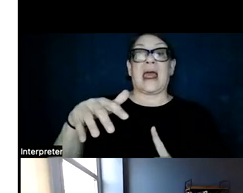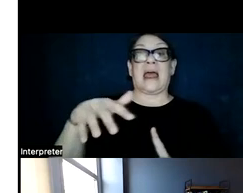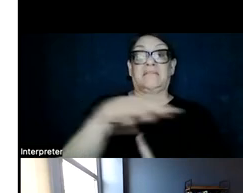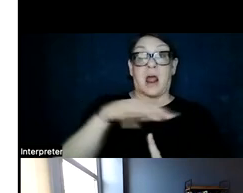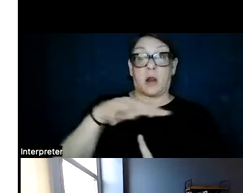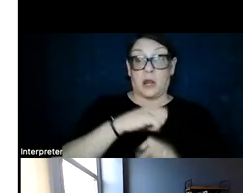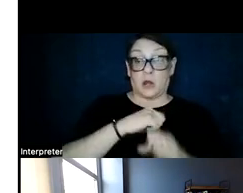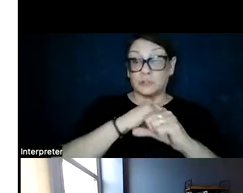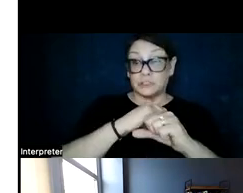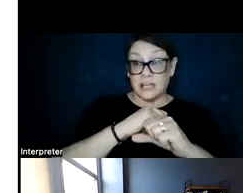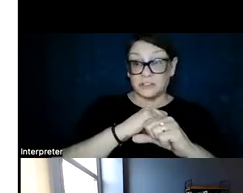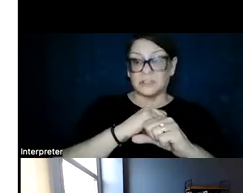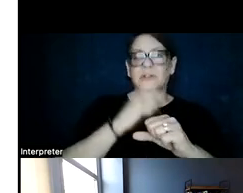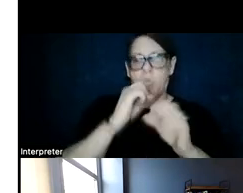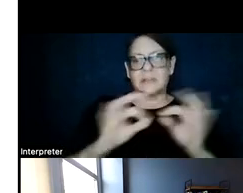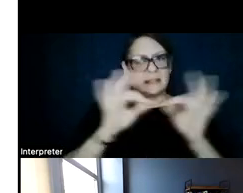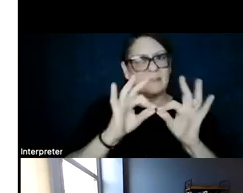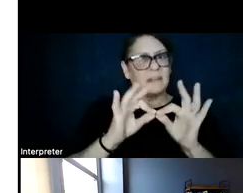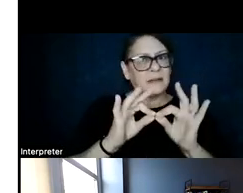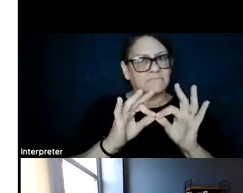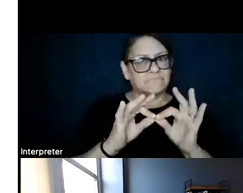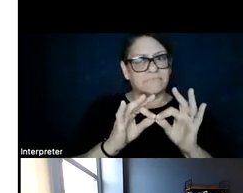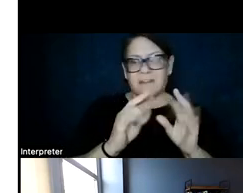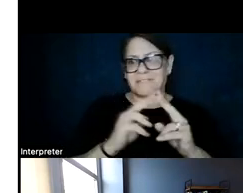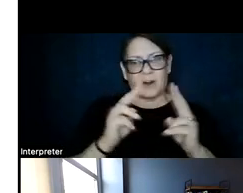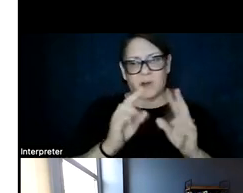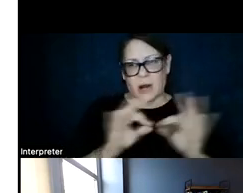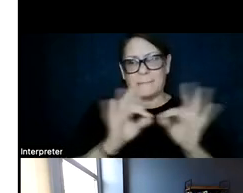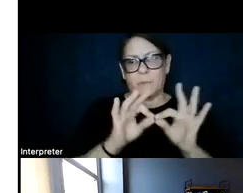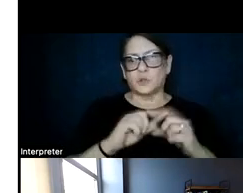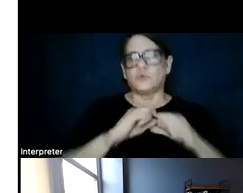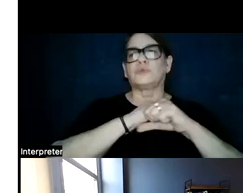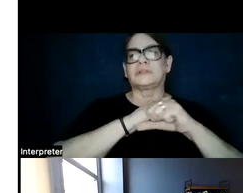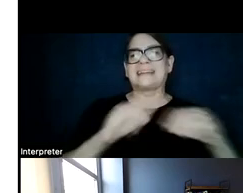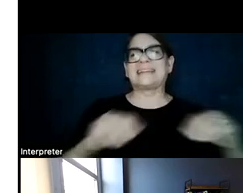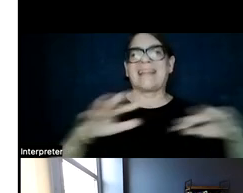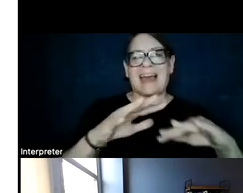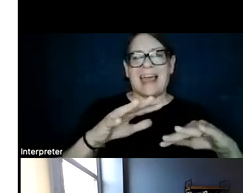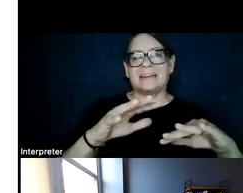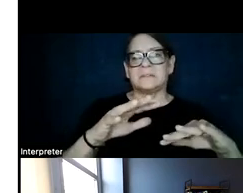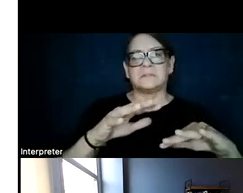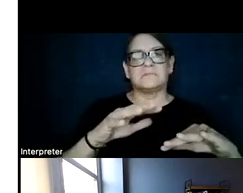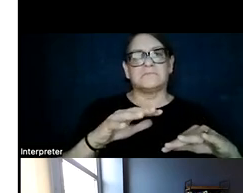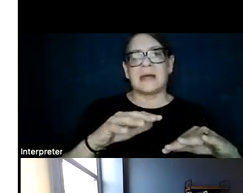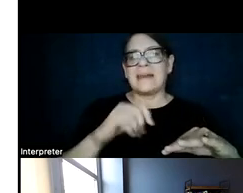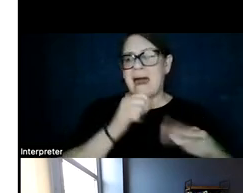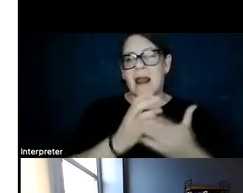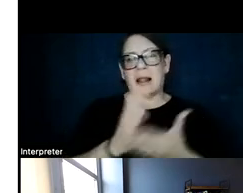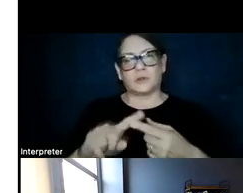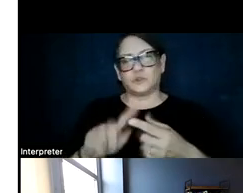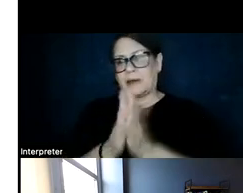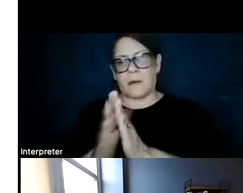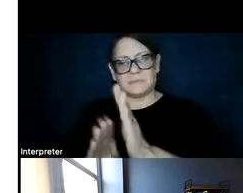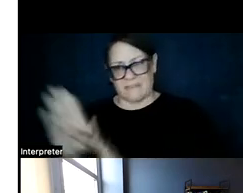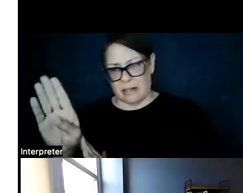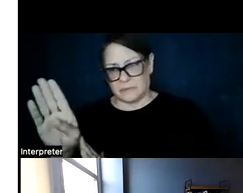are significantly important in protecting land that would otherwise be developed. So if we look at